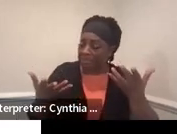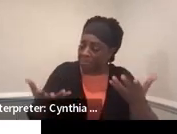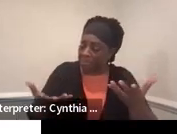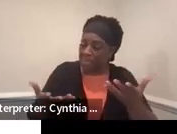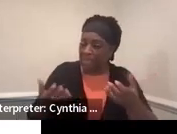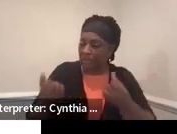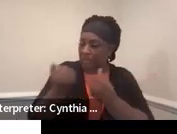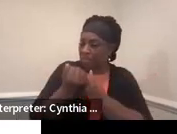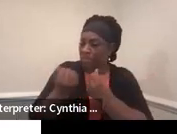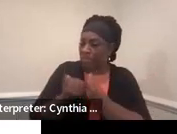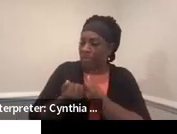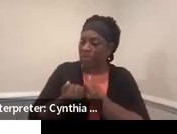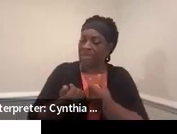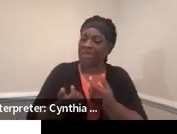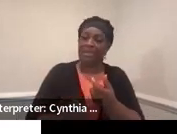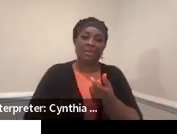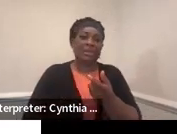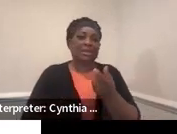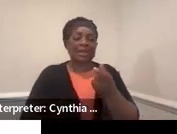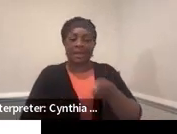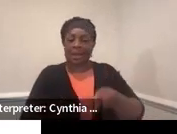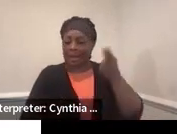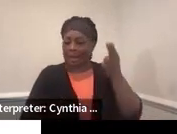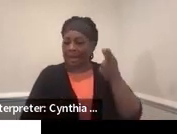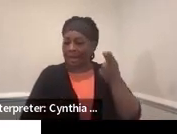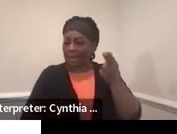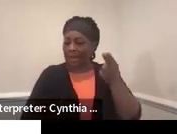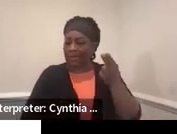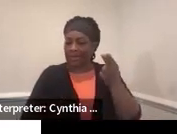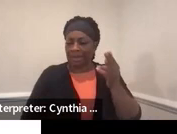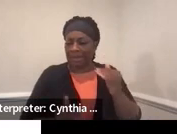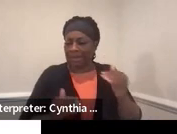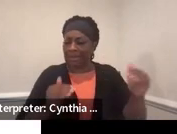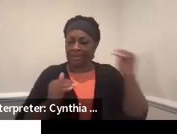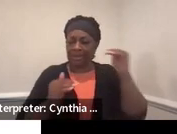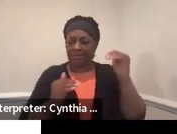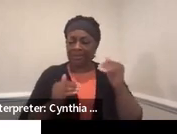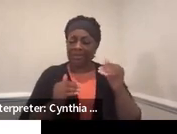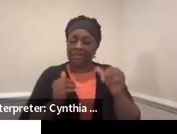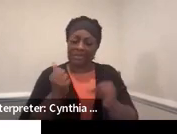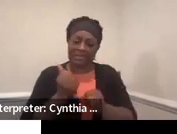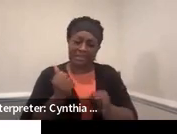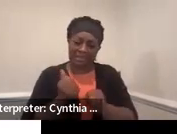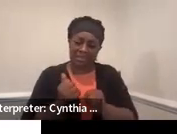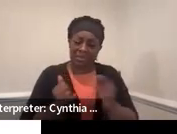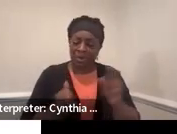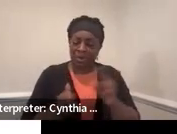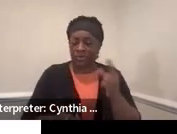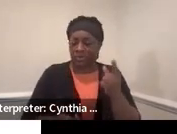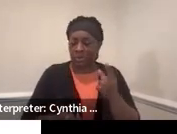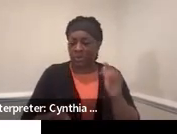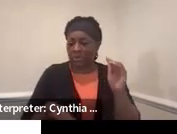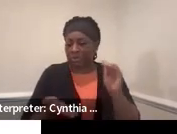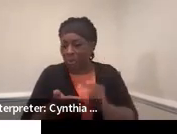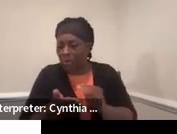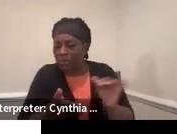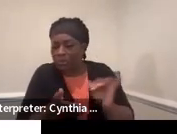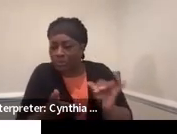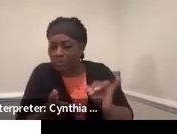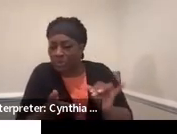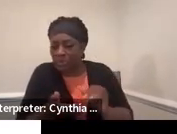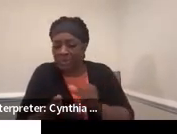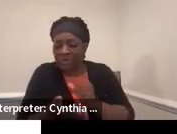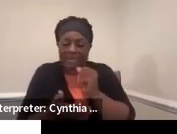that it's only like high-level assistive technology, but also small ways and small, non